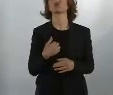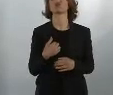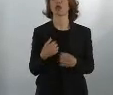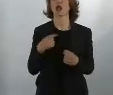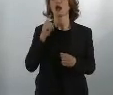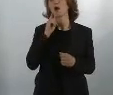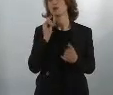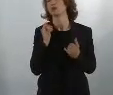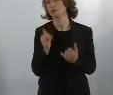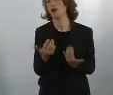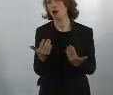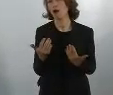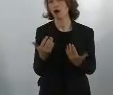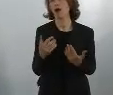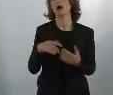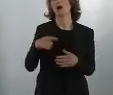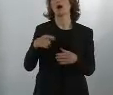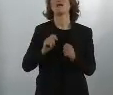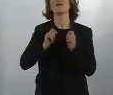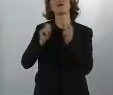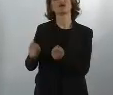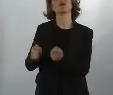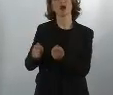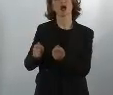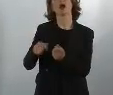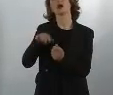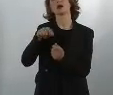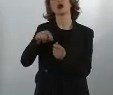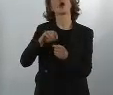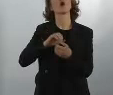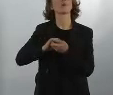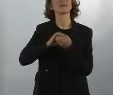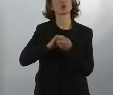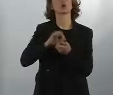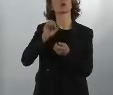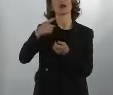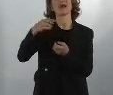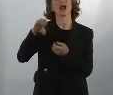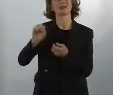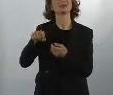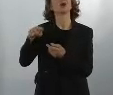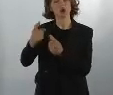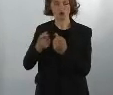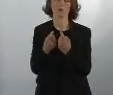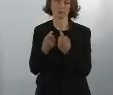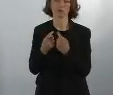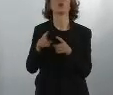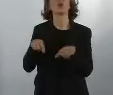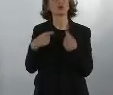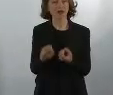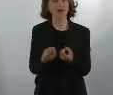Well, I'm confident that the proposal of the Commission on the Common European Asylum System will be submitted,